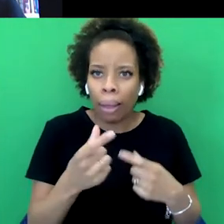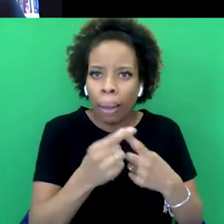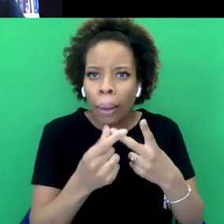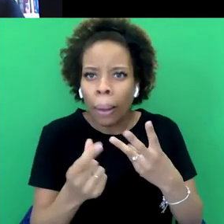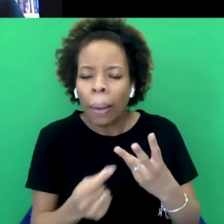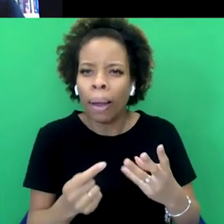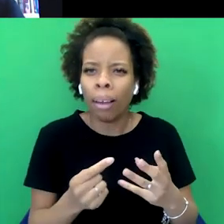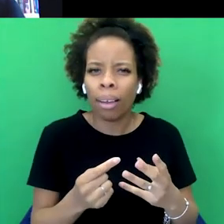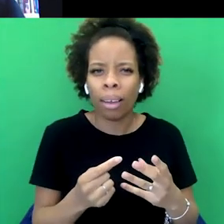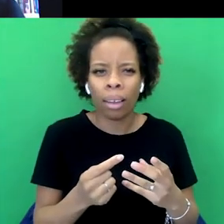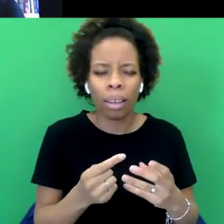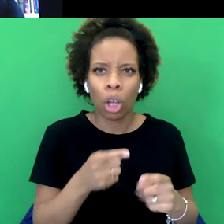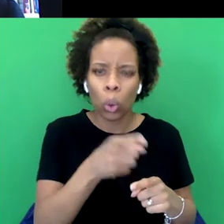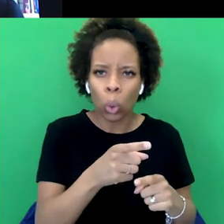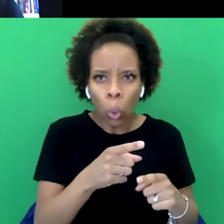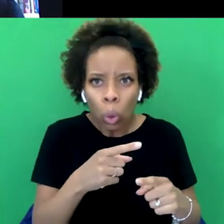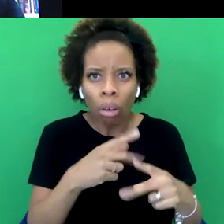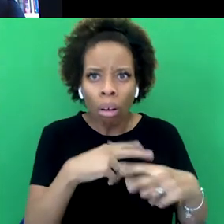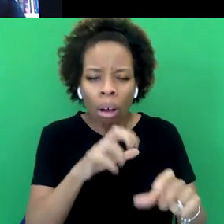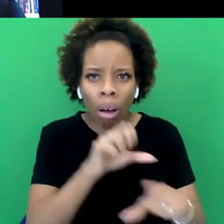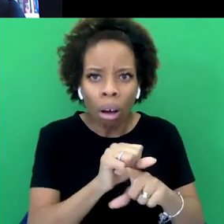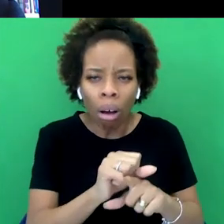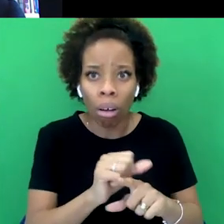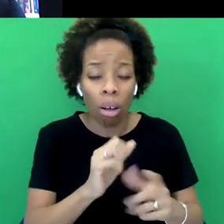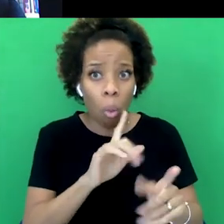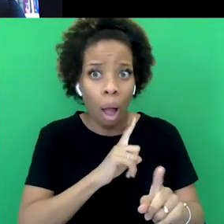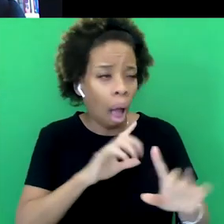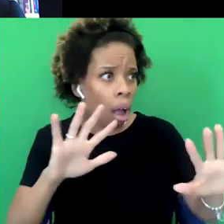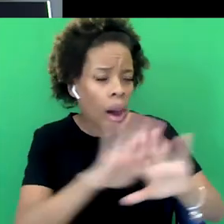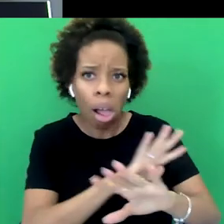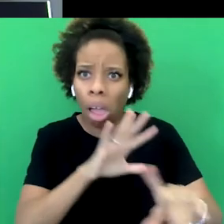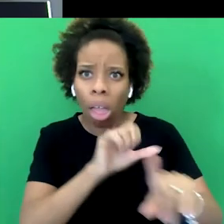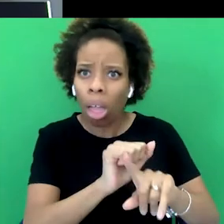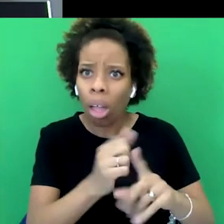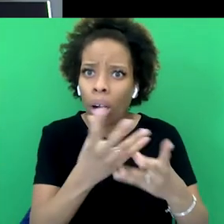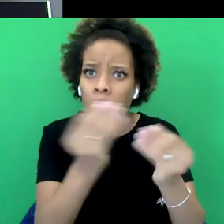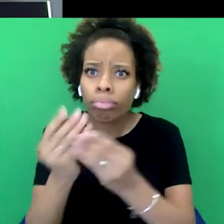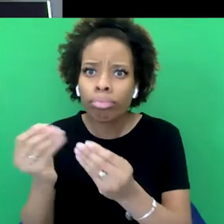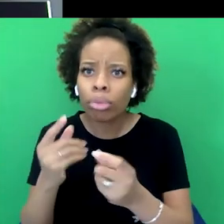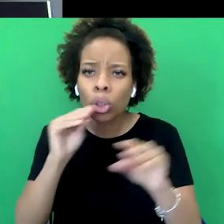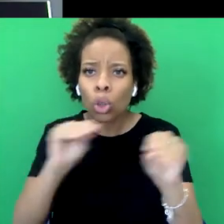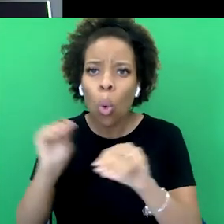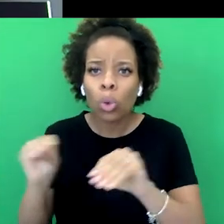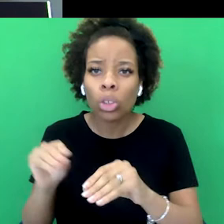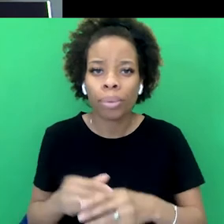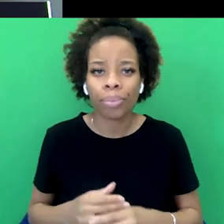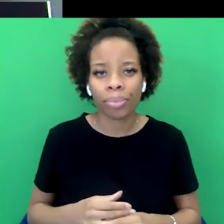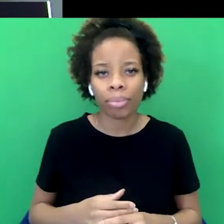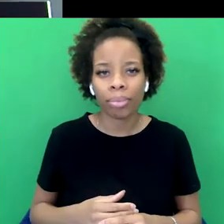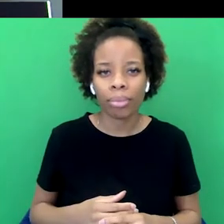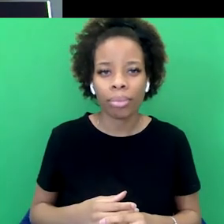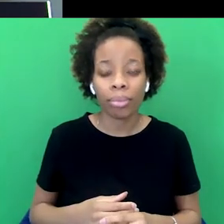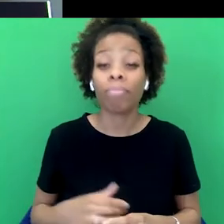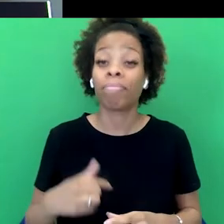but ones that you found most shocking for being so obscure? Yeah, I mean, my favourite fact is that the word loot